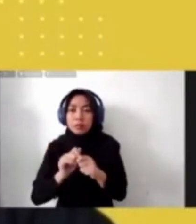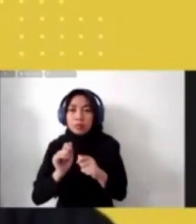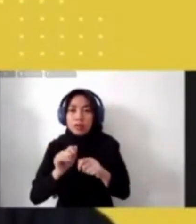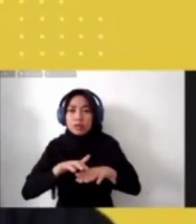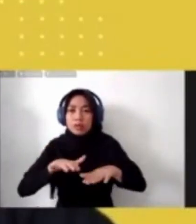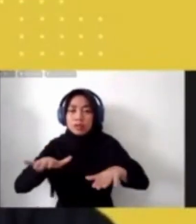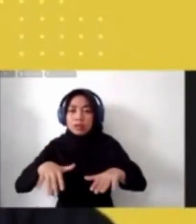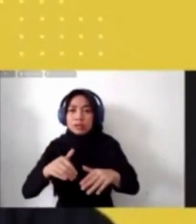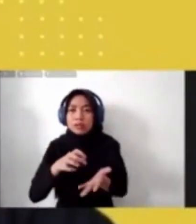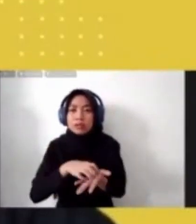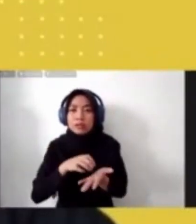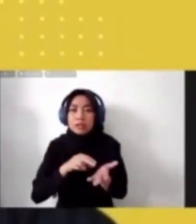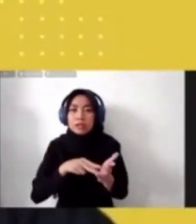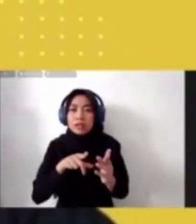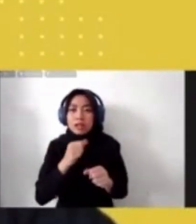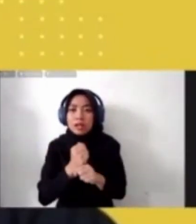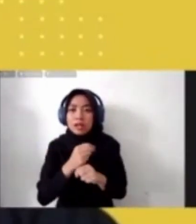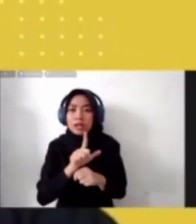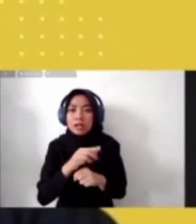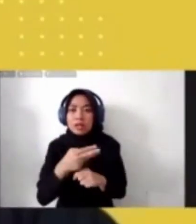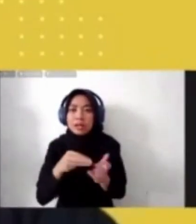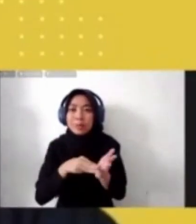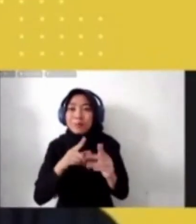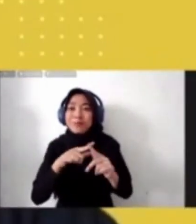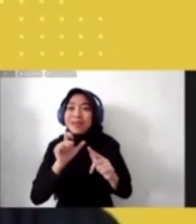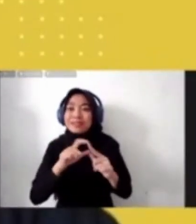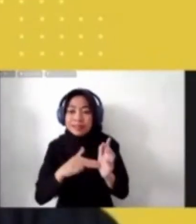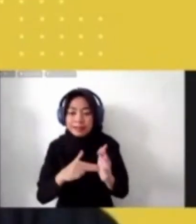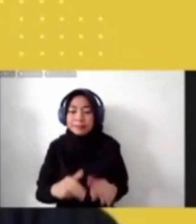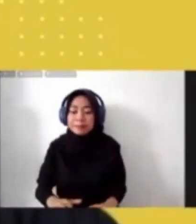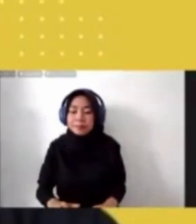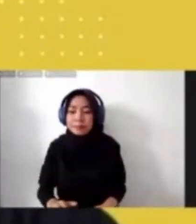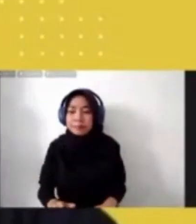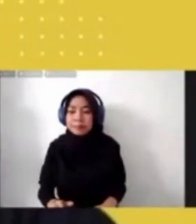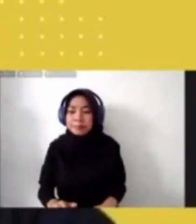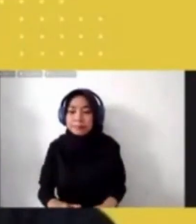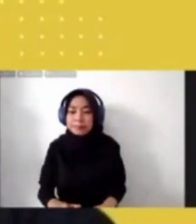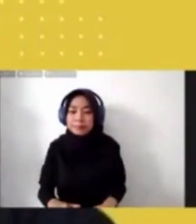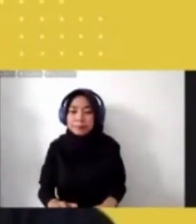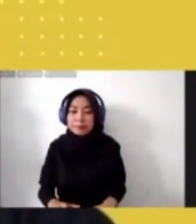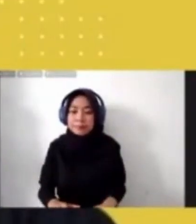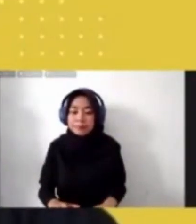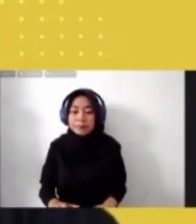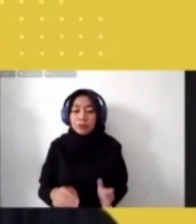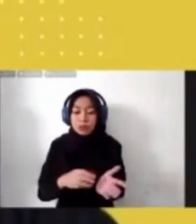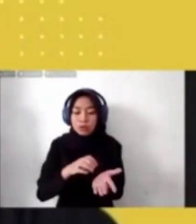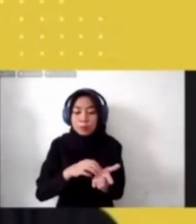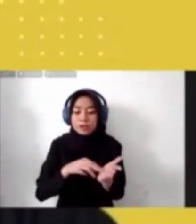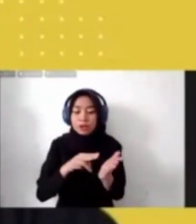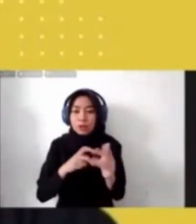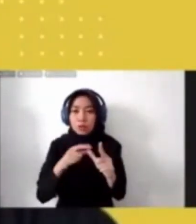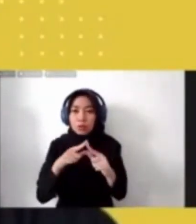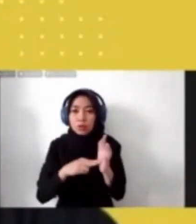exhibition of Machan, the Museum of Modern and Contemporary Art in Sentara. He was the initiator